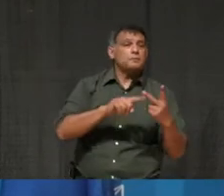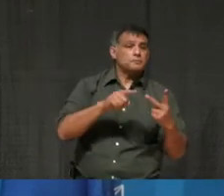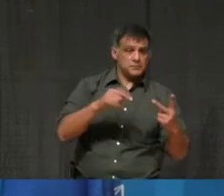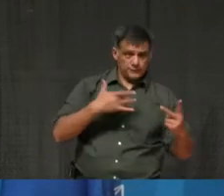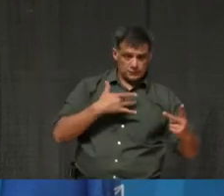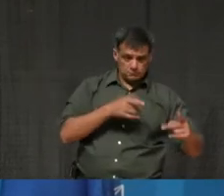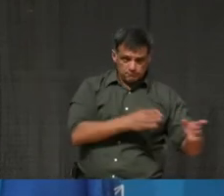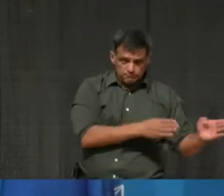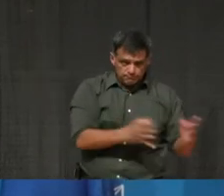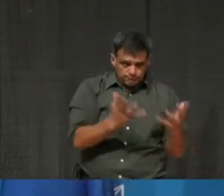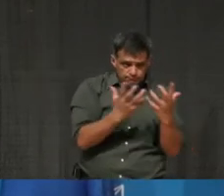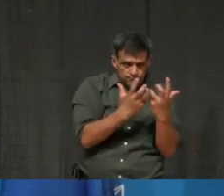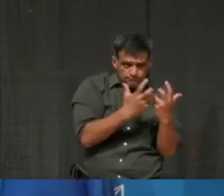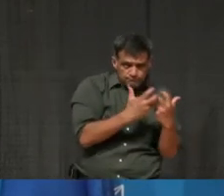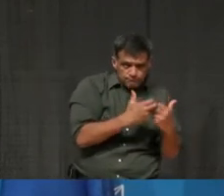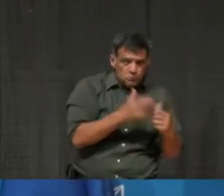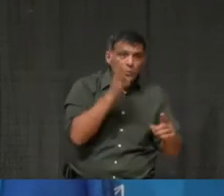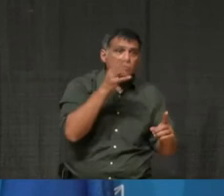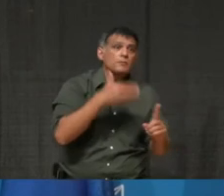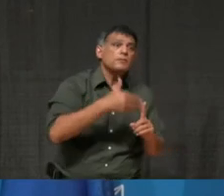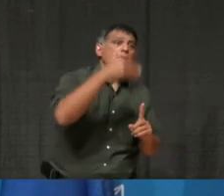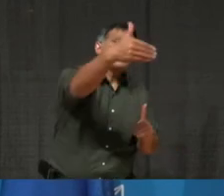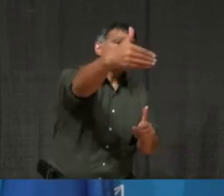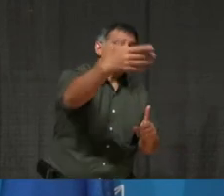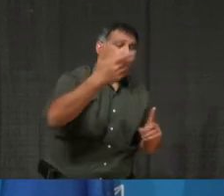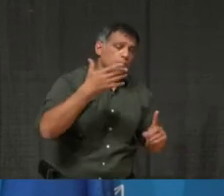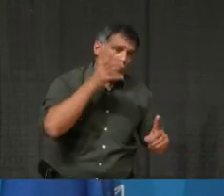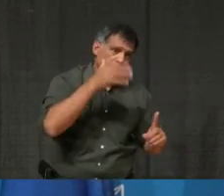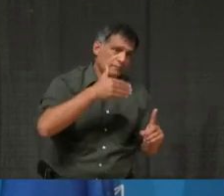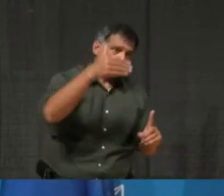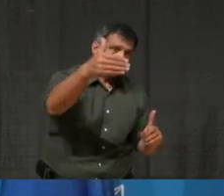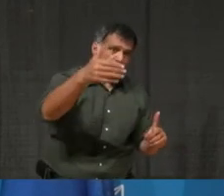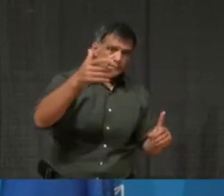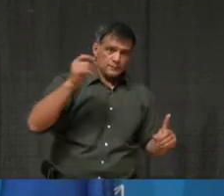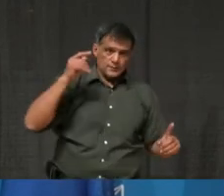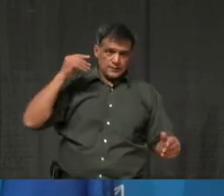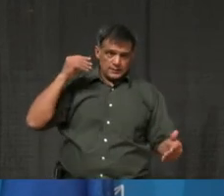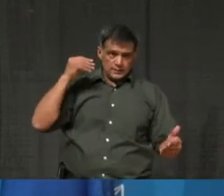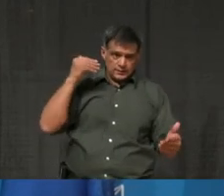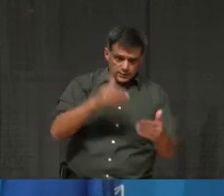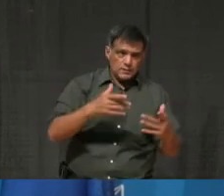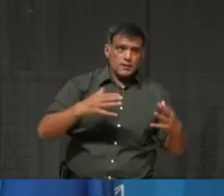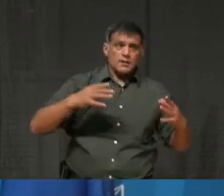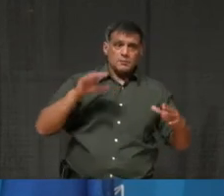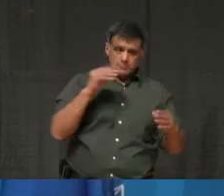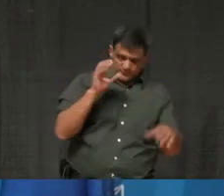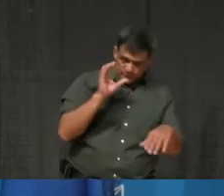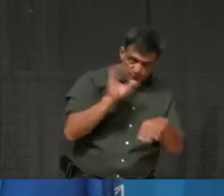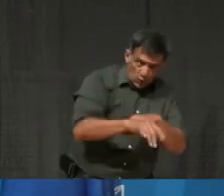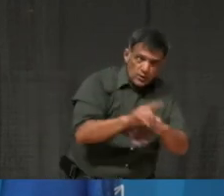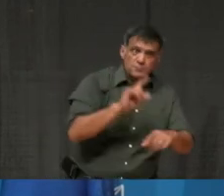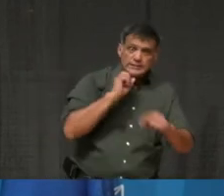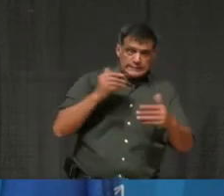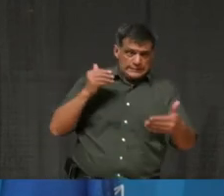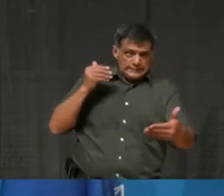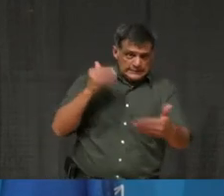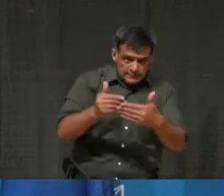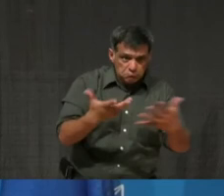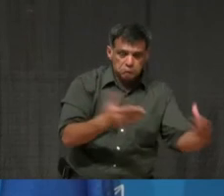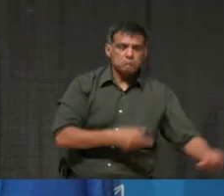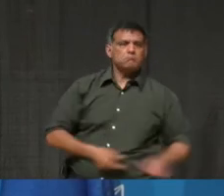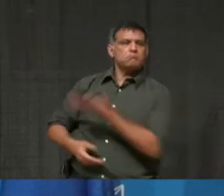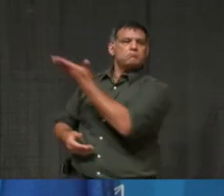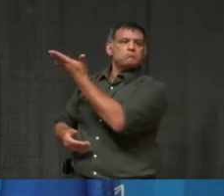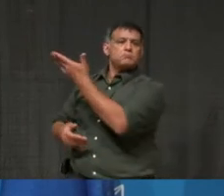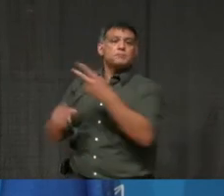going, or potentially on enforcement around the holiday season, for example? Uh, so I, I think I want to